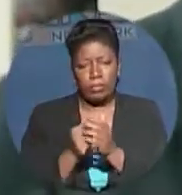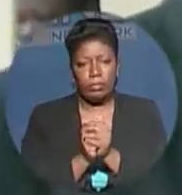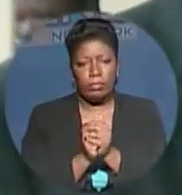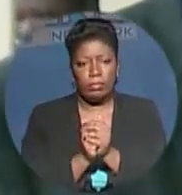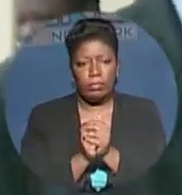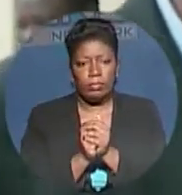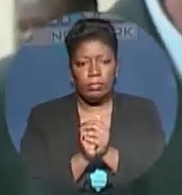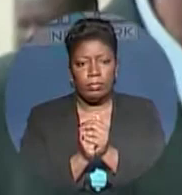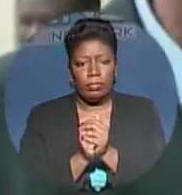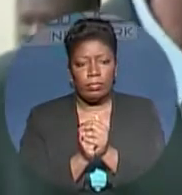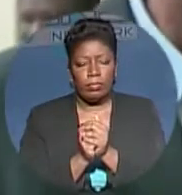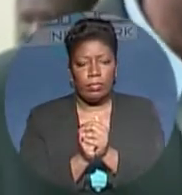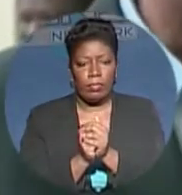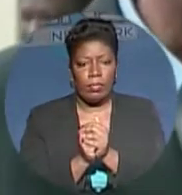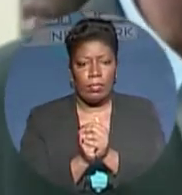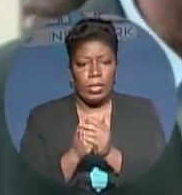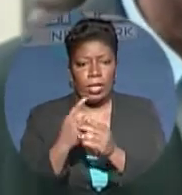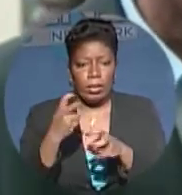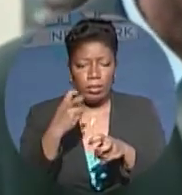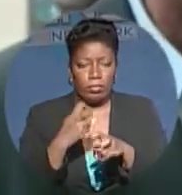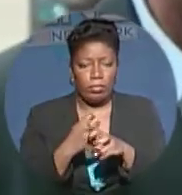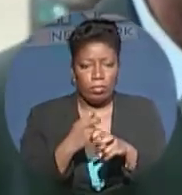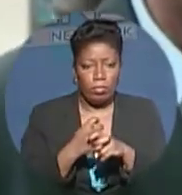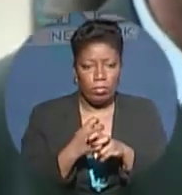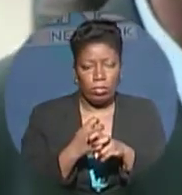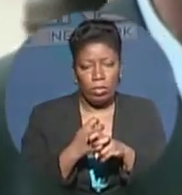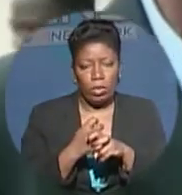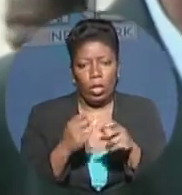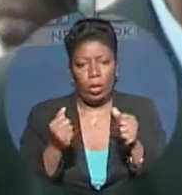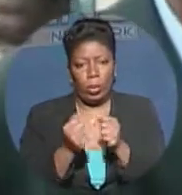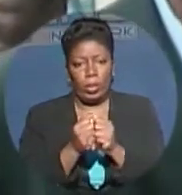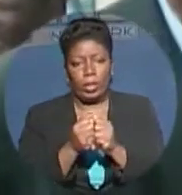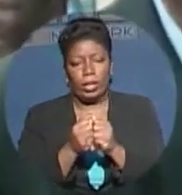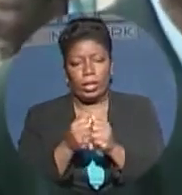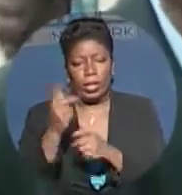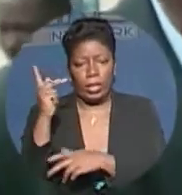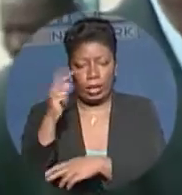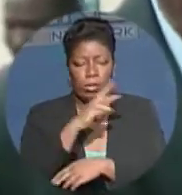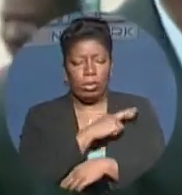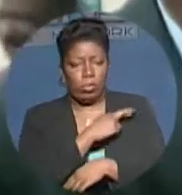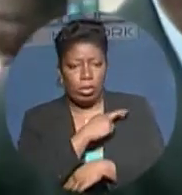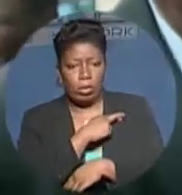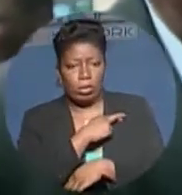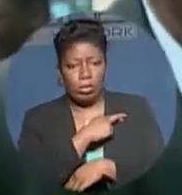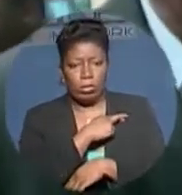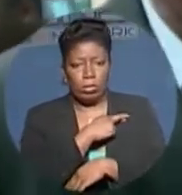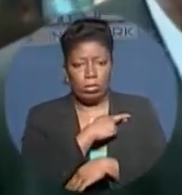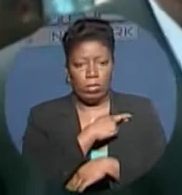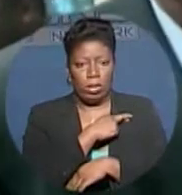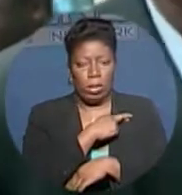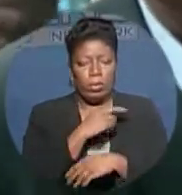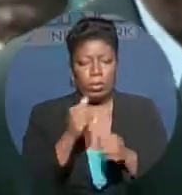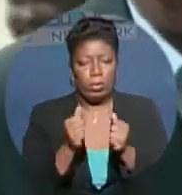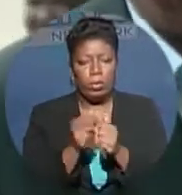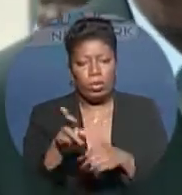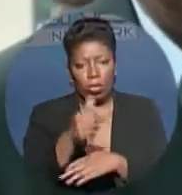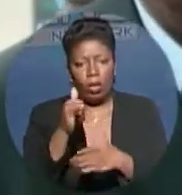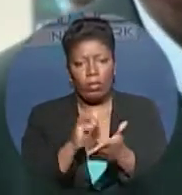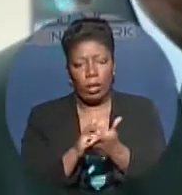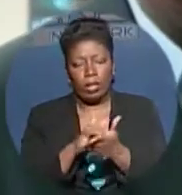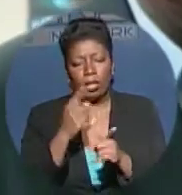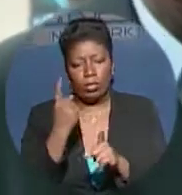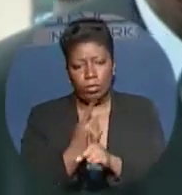difficulty with Ken, but we'll deal with that in the right and proper place.